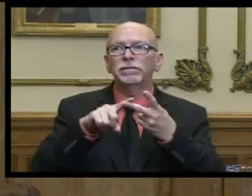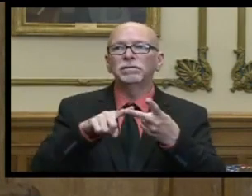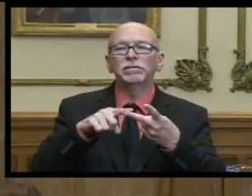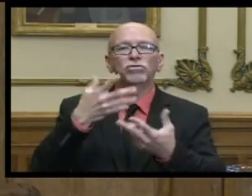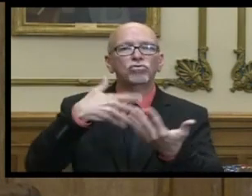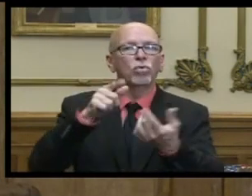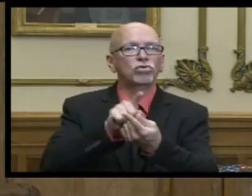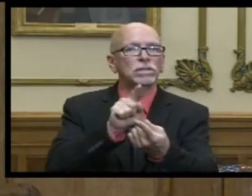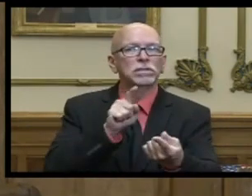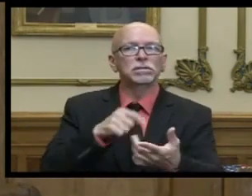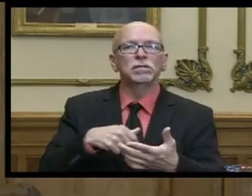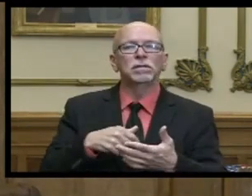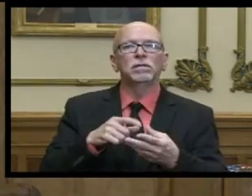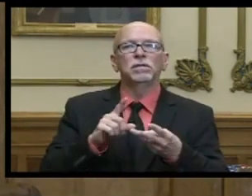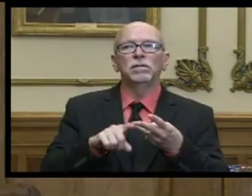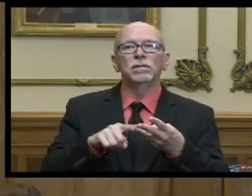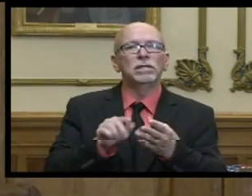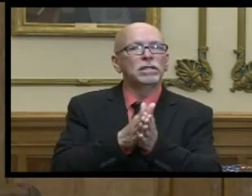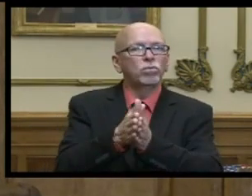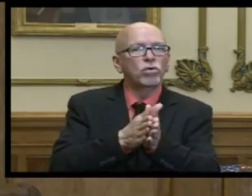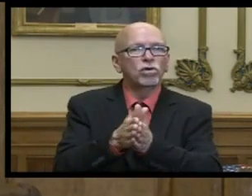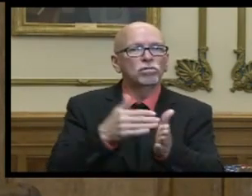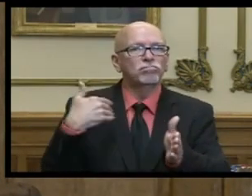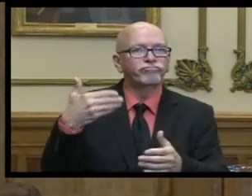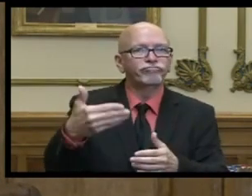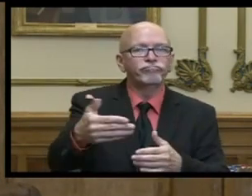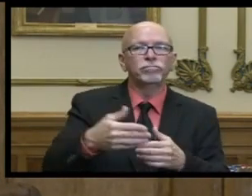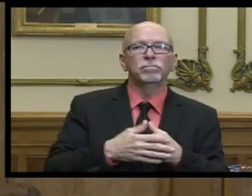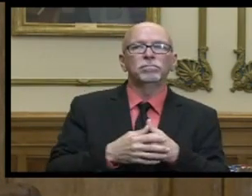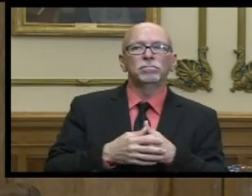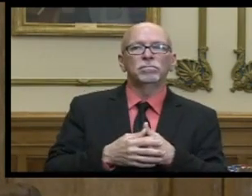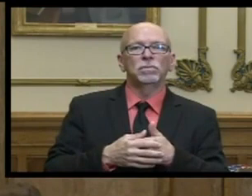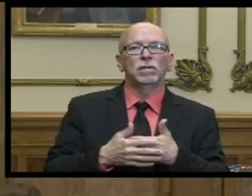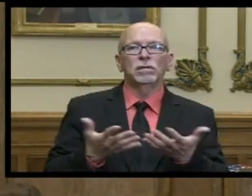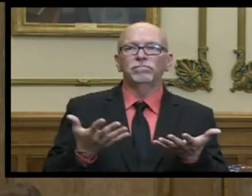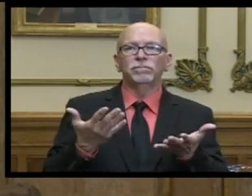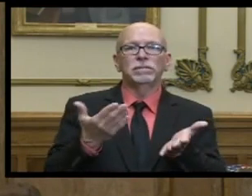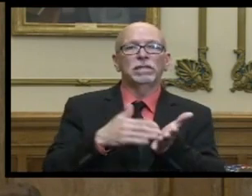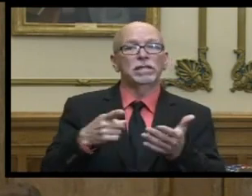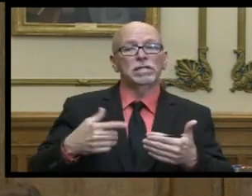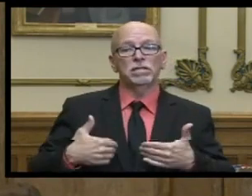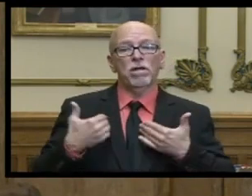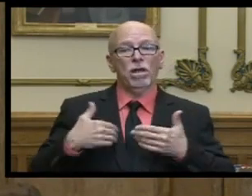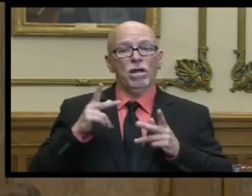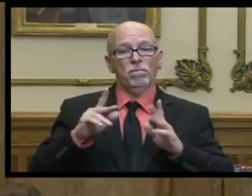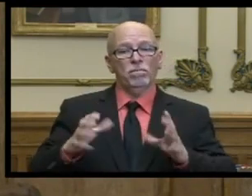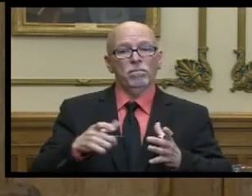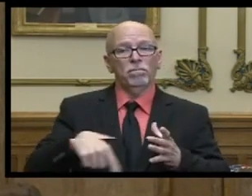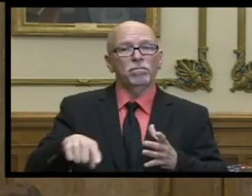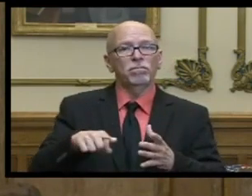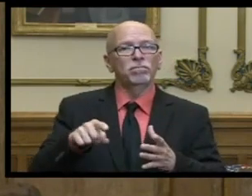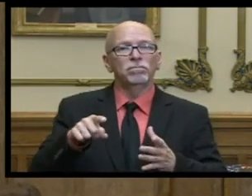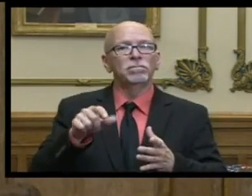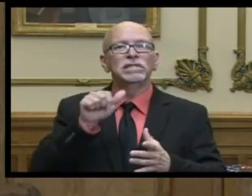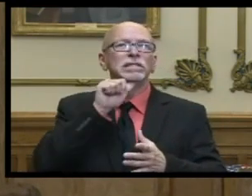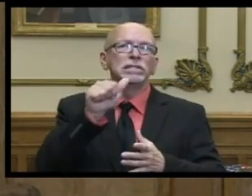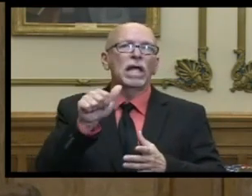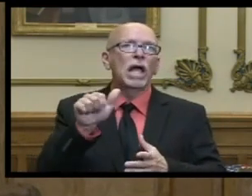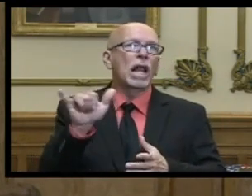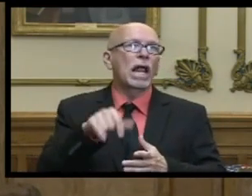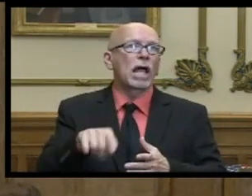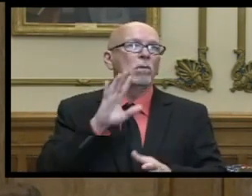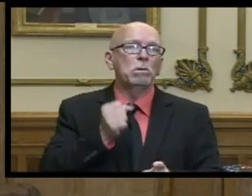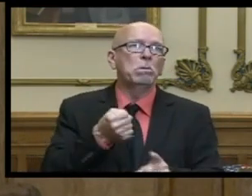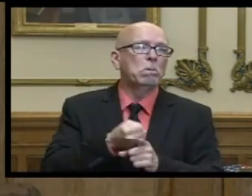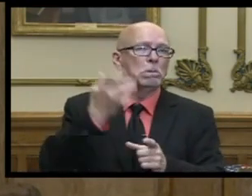distancing you know cleaning your hands on a regular basis and again the young population is not likely the population to get